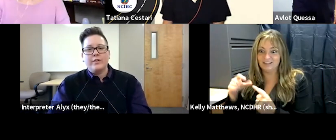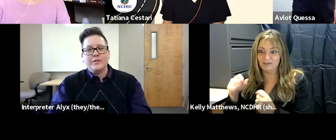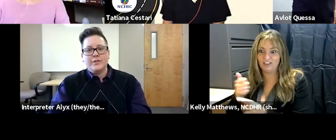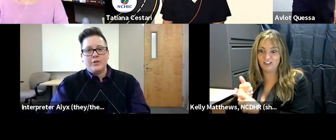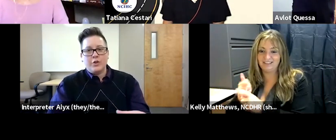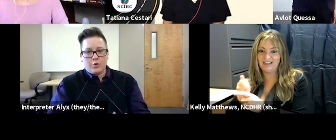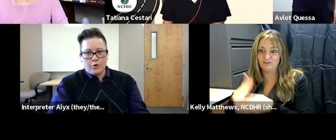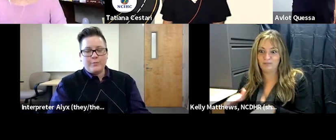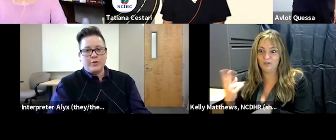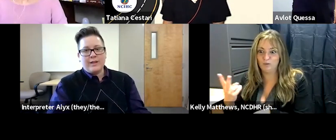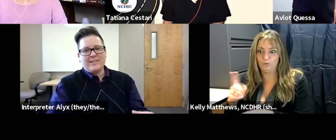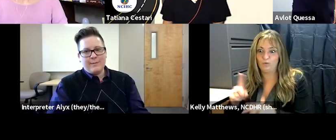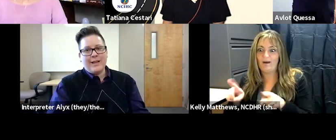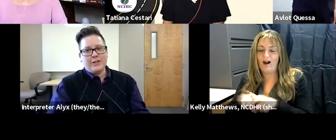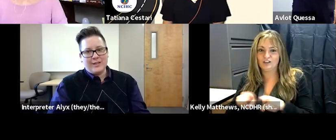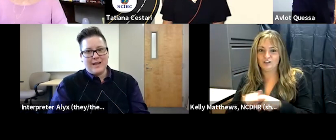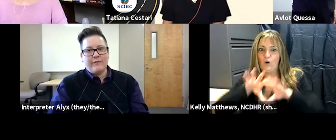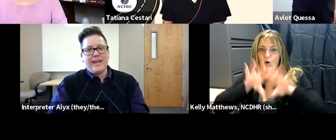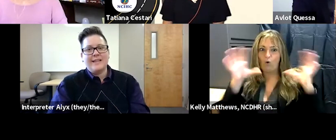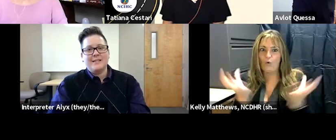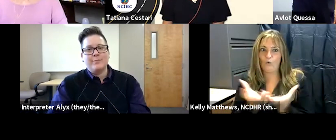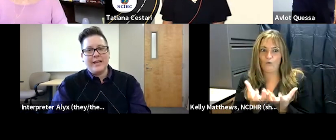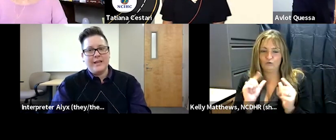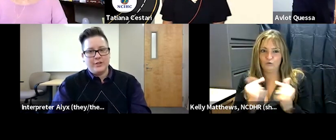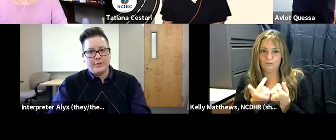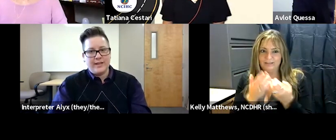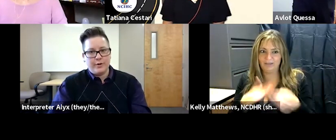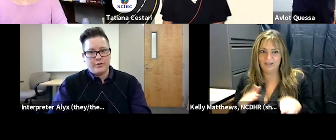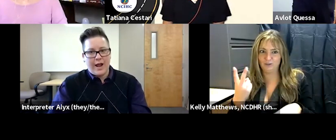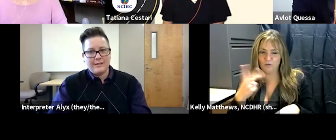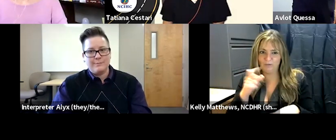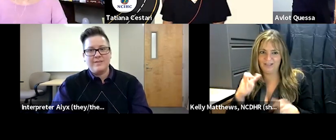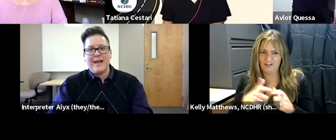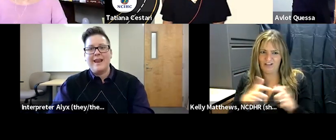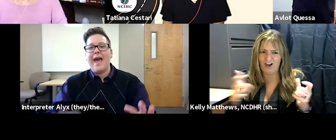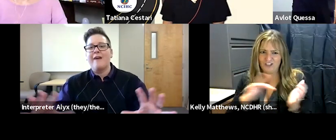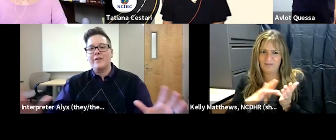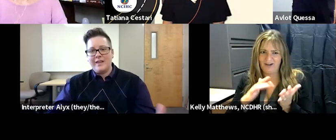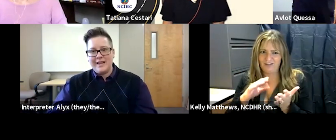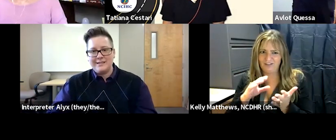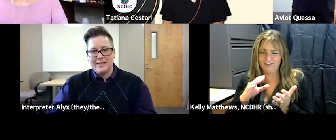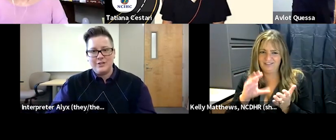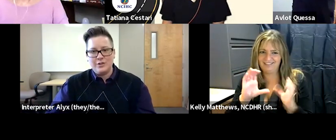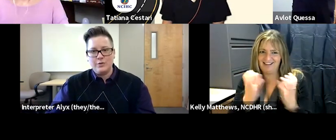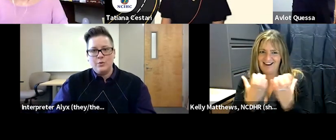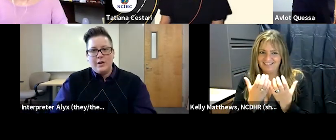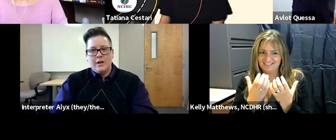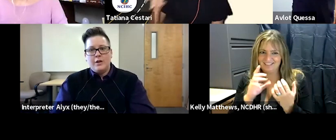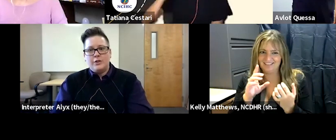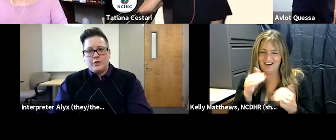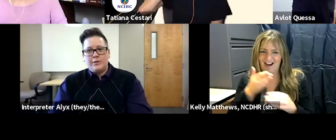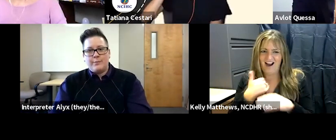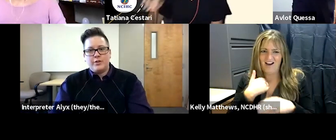there's the group during the simulation itself it gets split into two separate tracks but then everything gets into